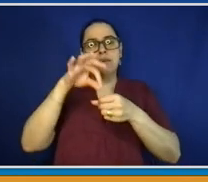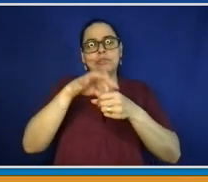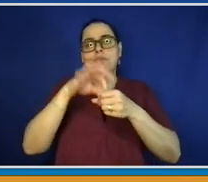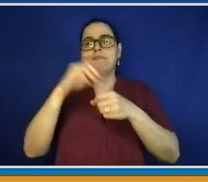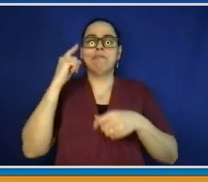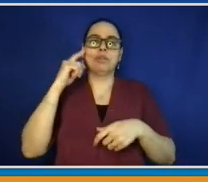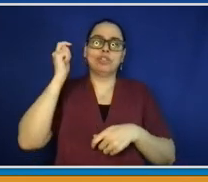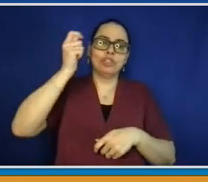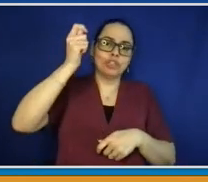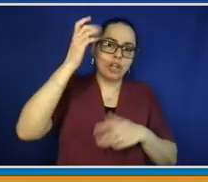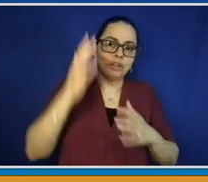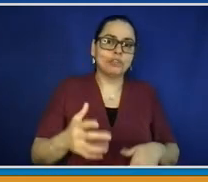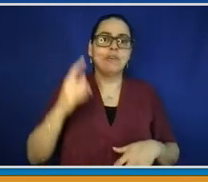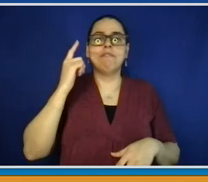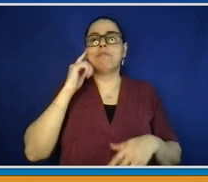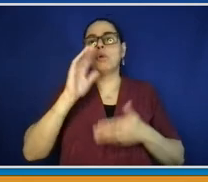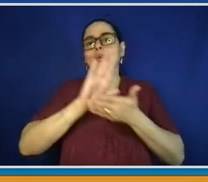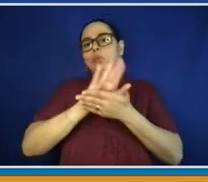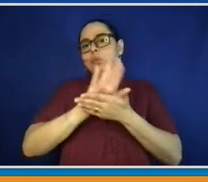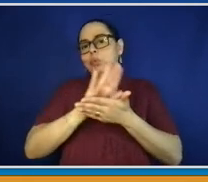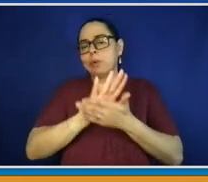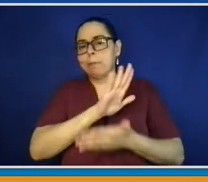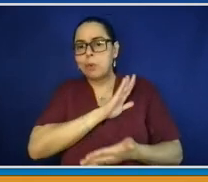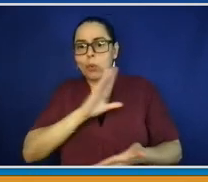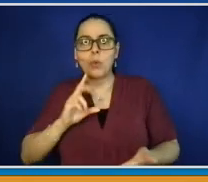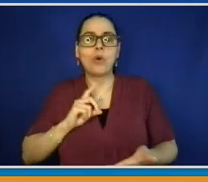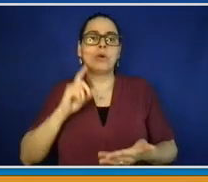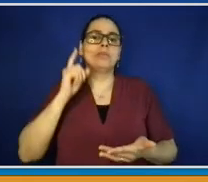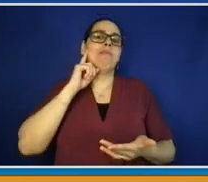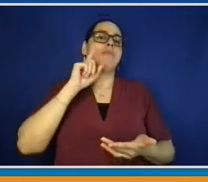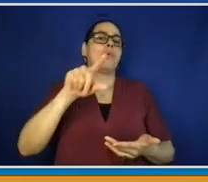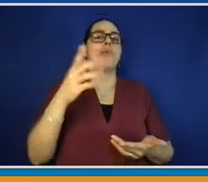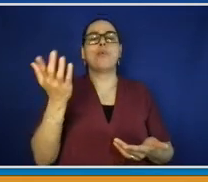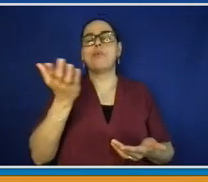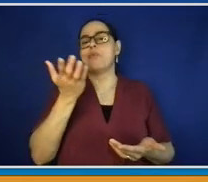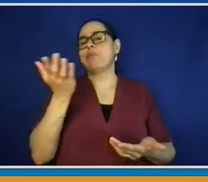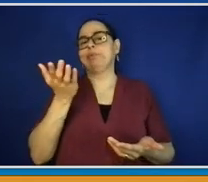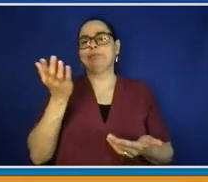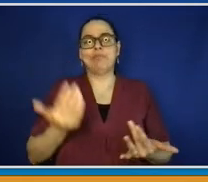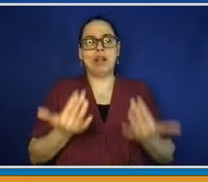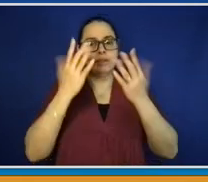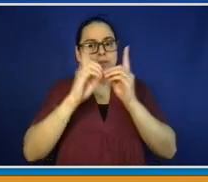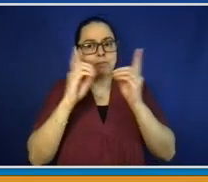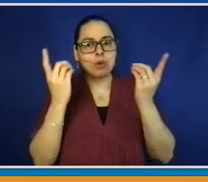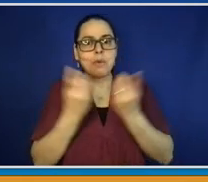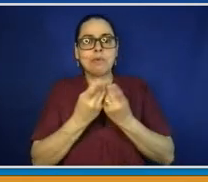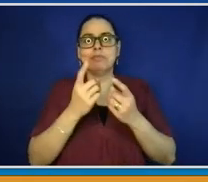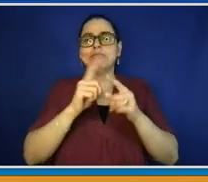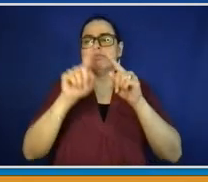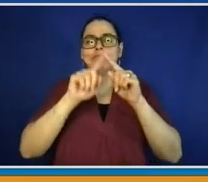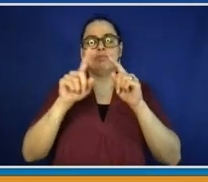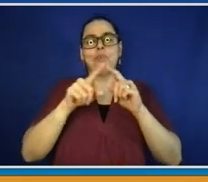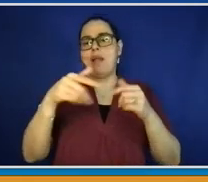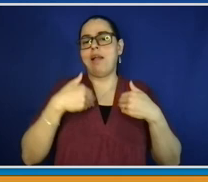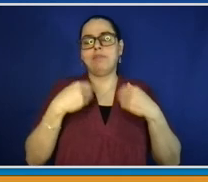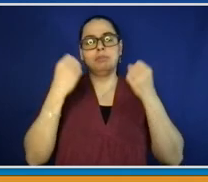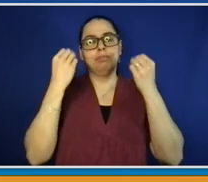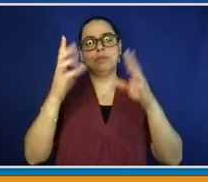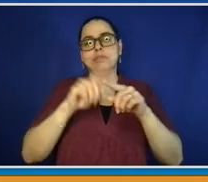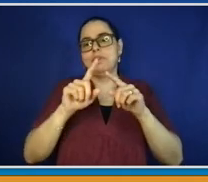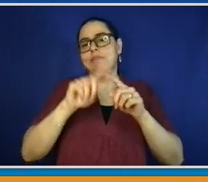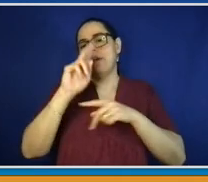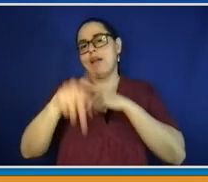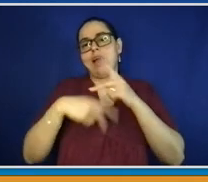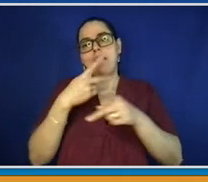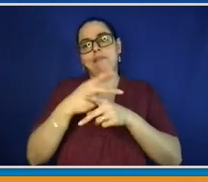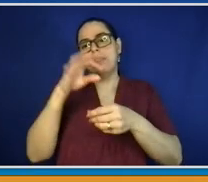primarily a year of local elections for county government, town government, city government, and some villages that have November elections. But they are important. The people who